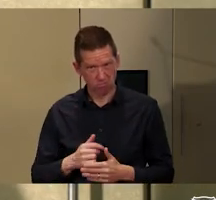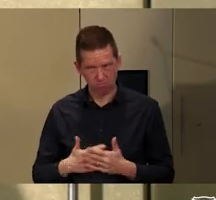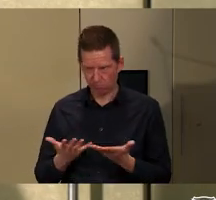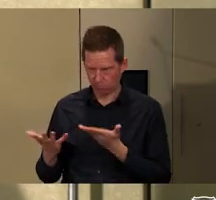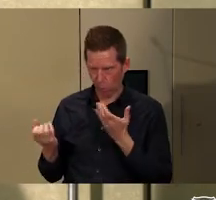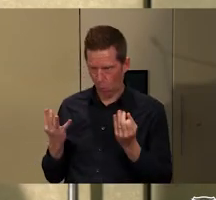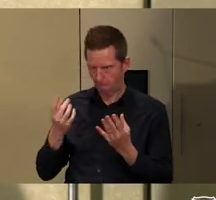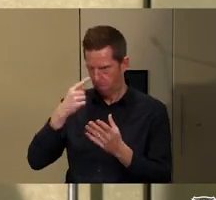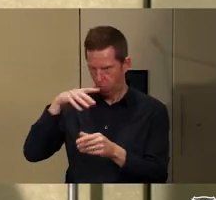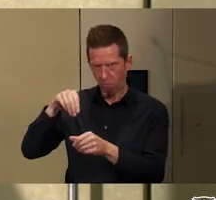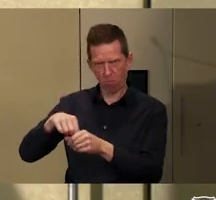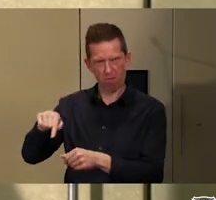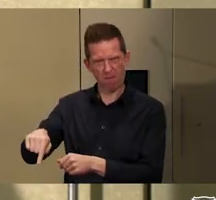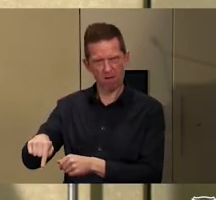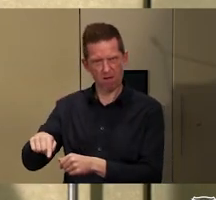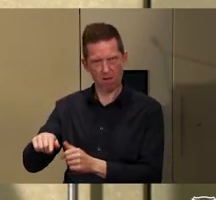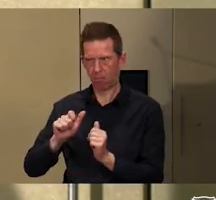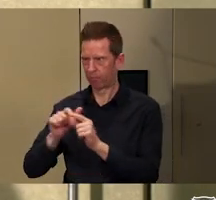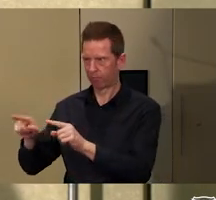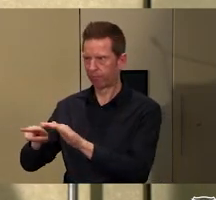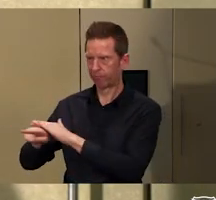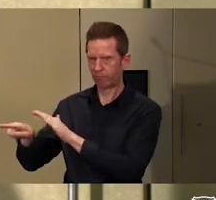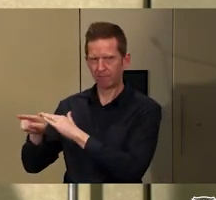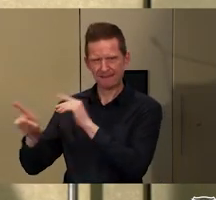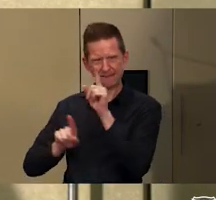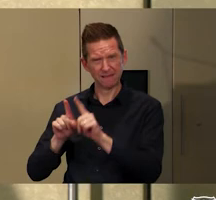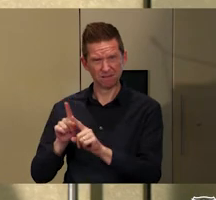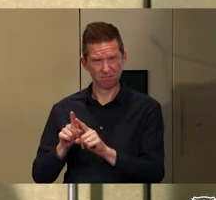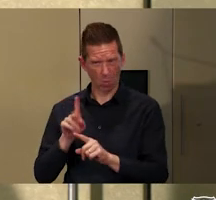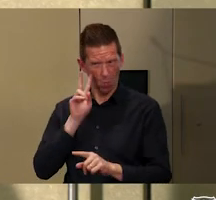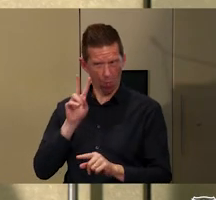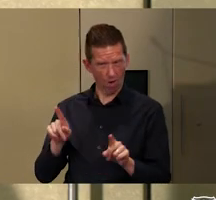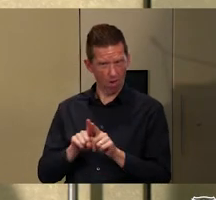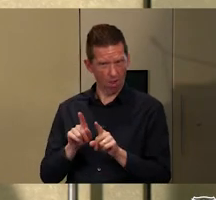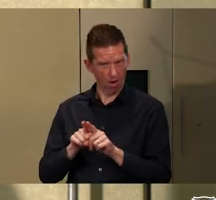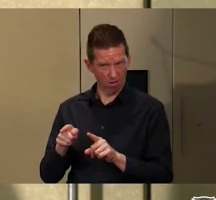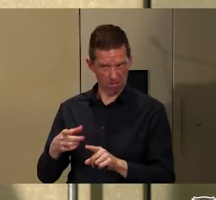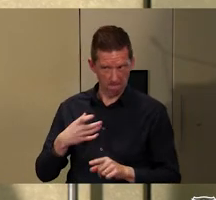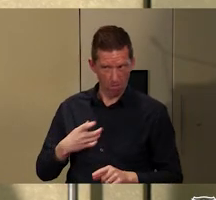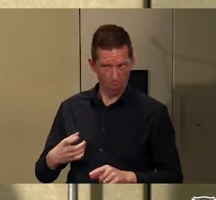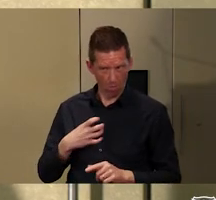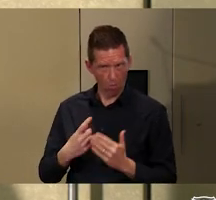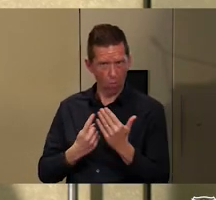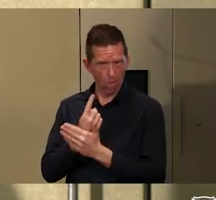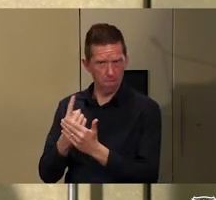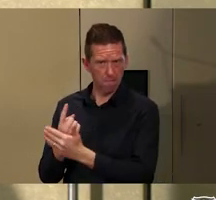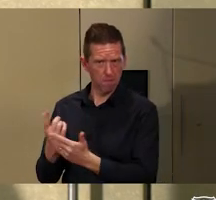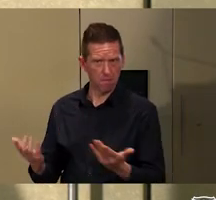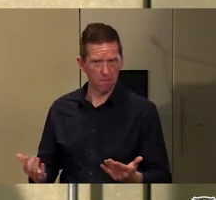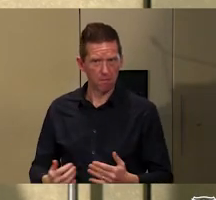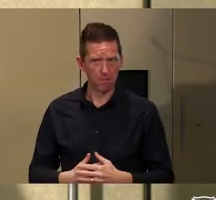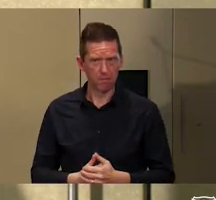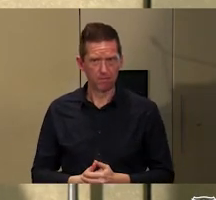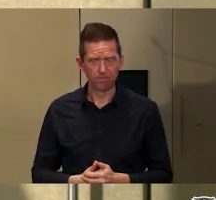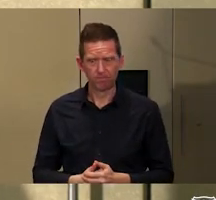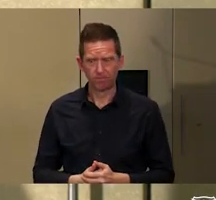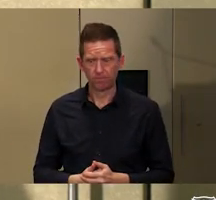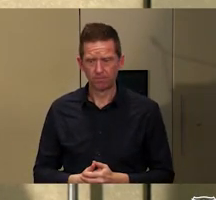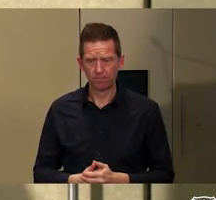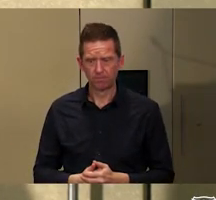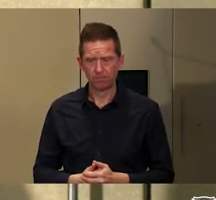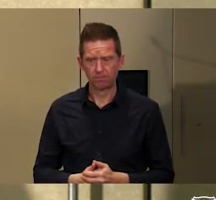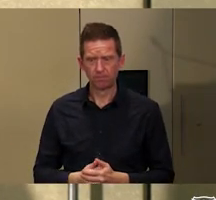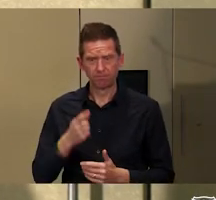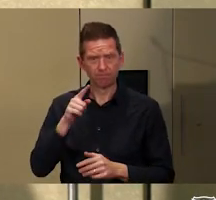things. But that's where we're heading. And I think in the context of the